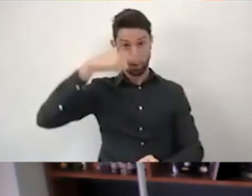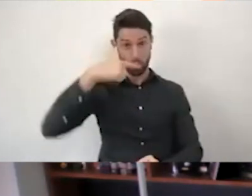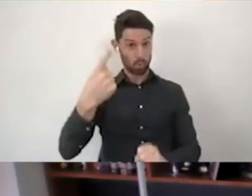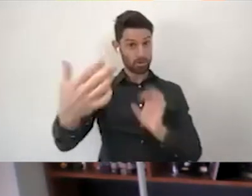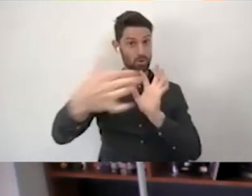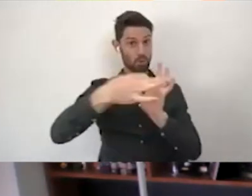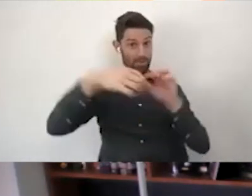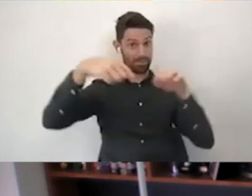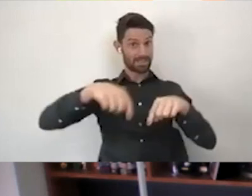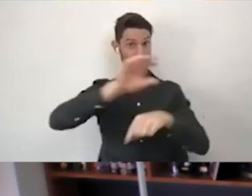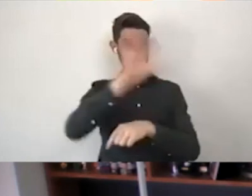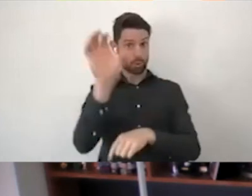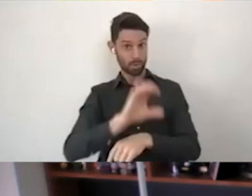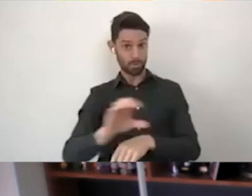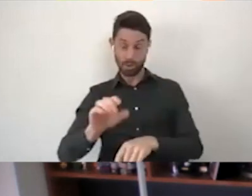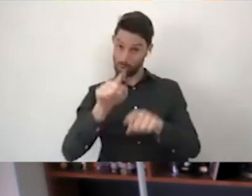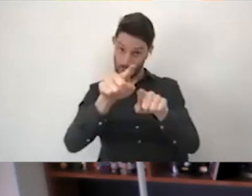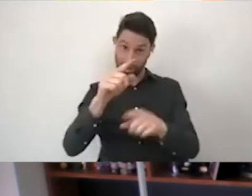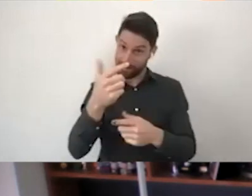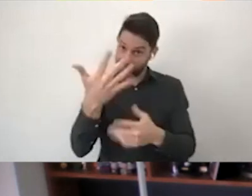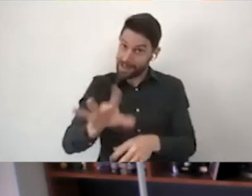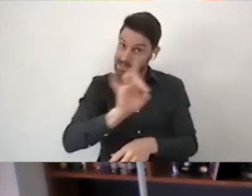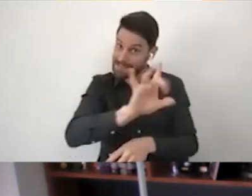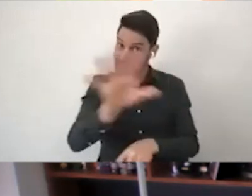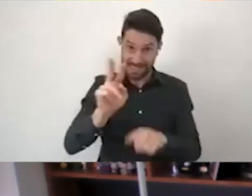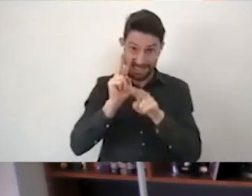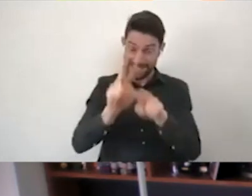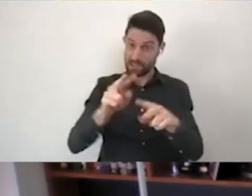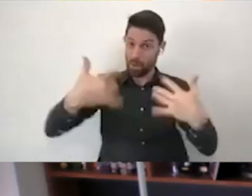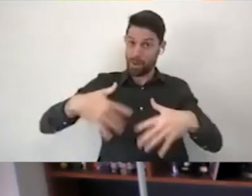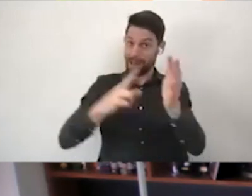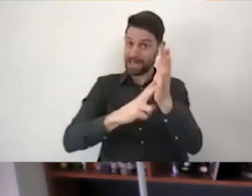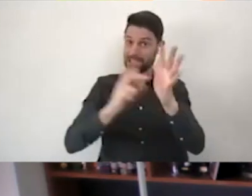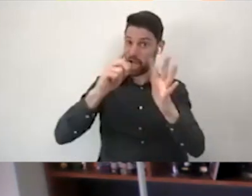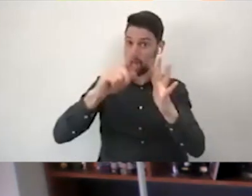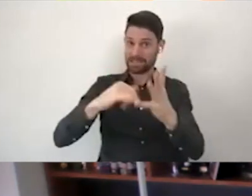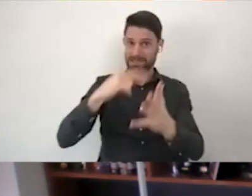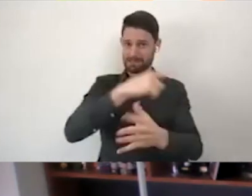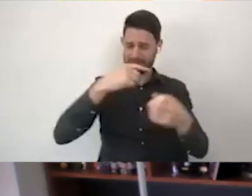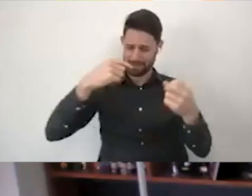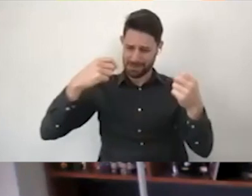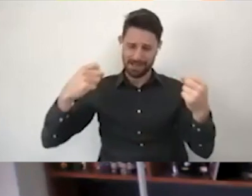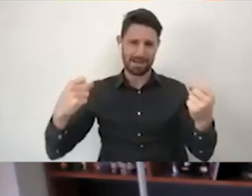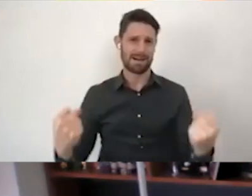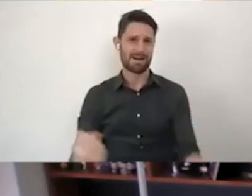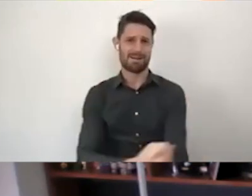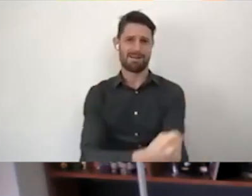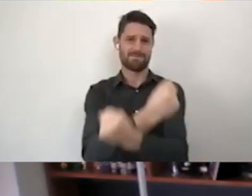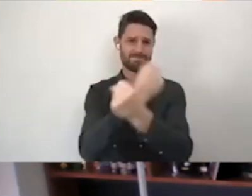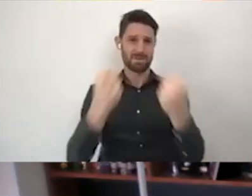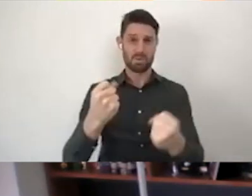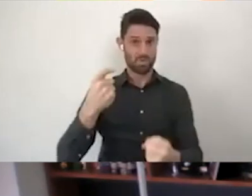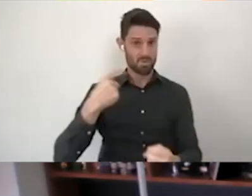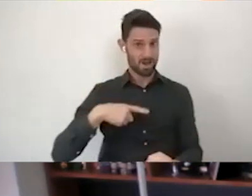witnessed firsthand just how powerful it can be when choice and control is given to